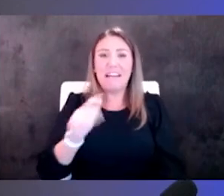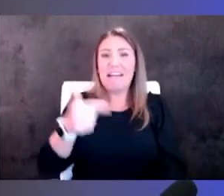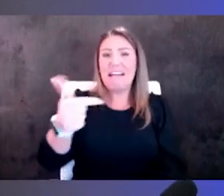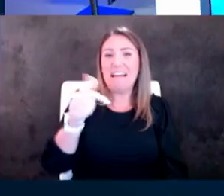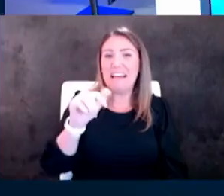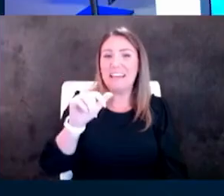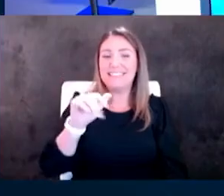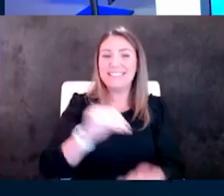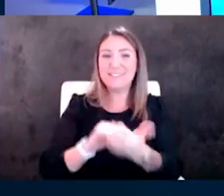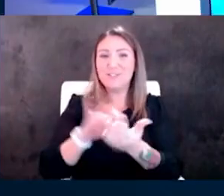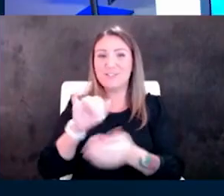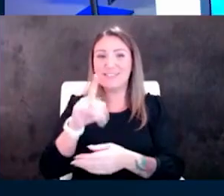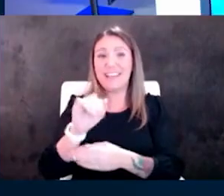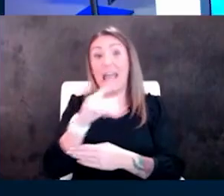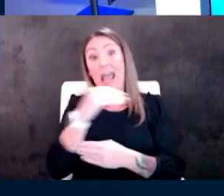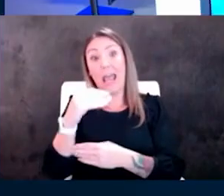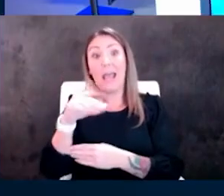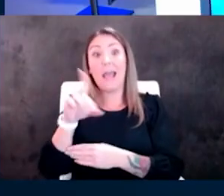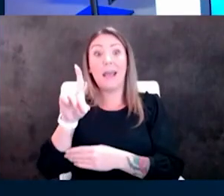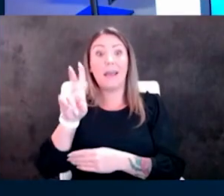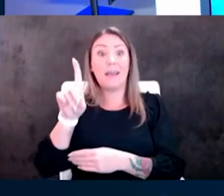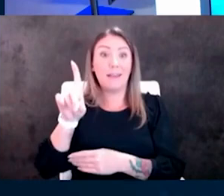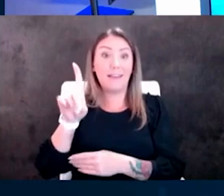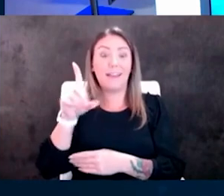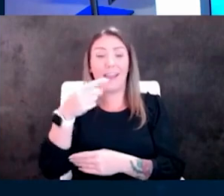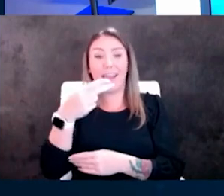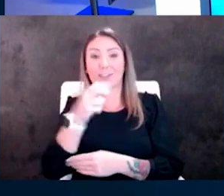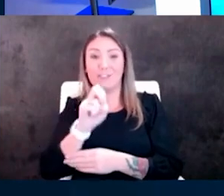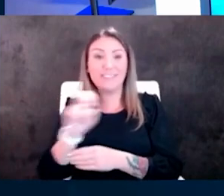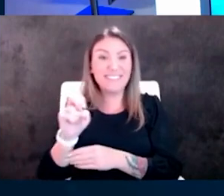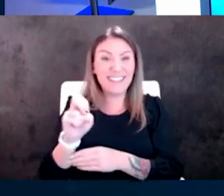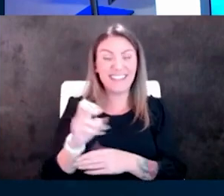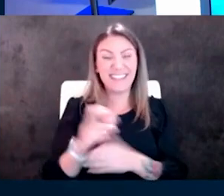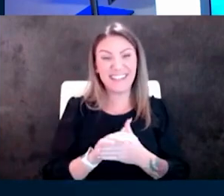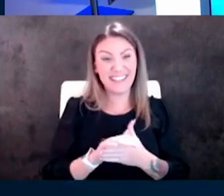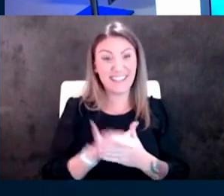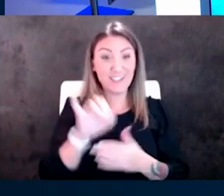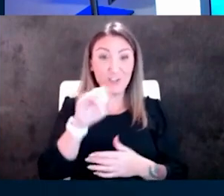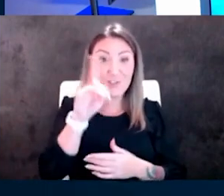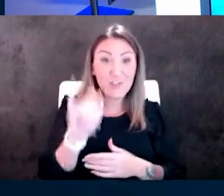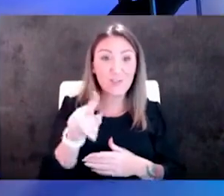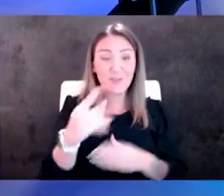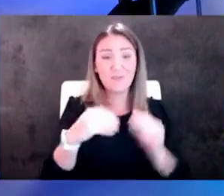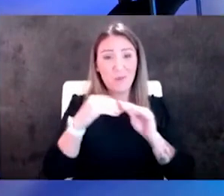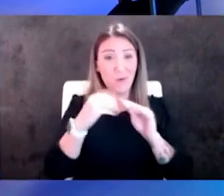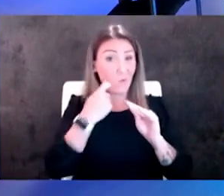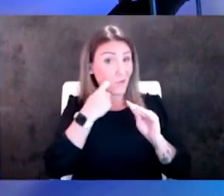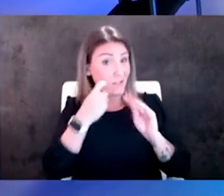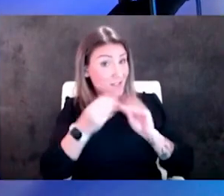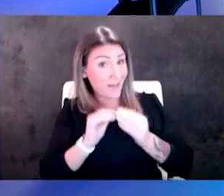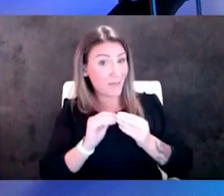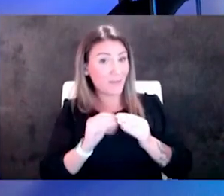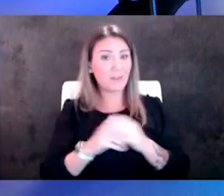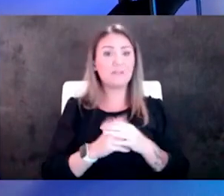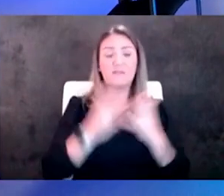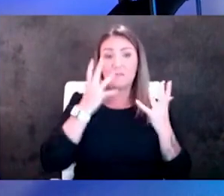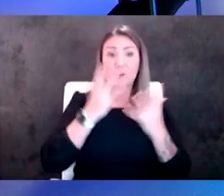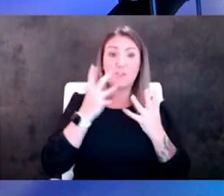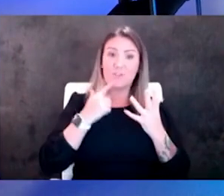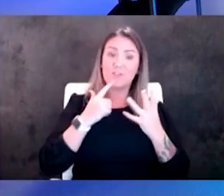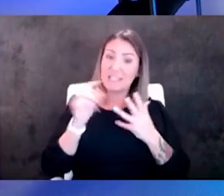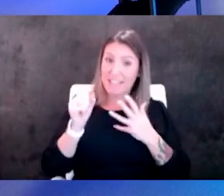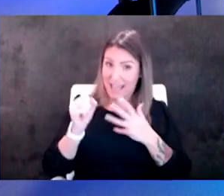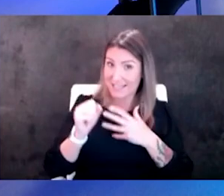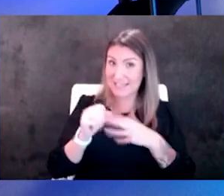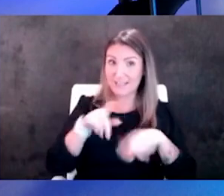katie yeah and katie h and e and so but jody you you know the more recent numbers unfortunately i do get a report from the